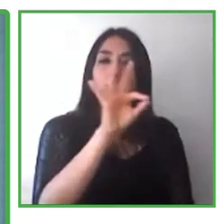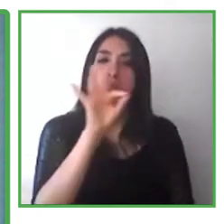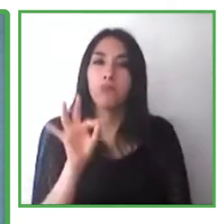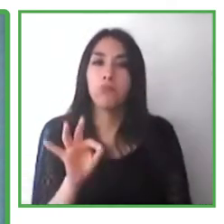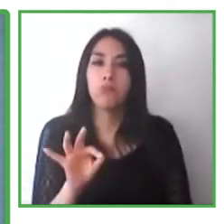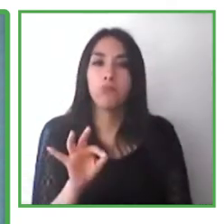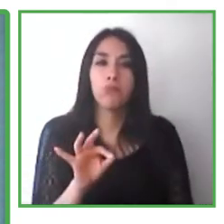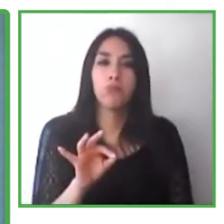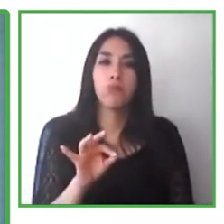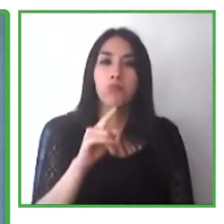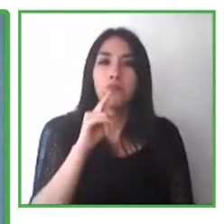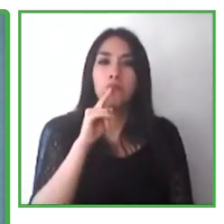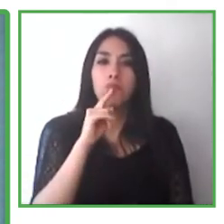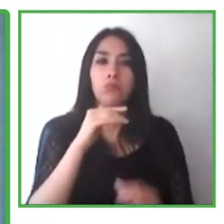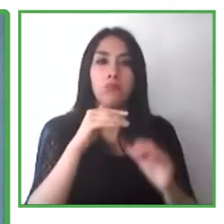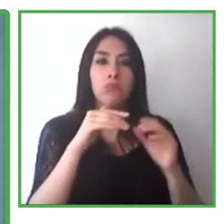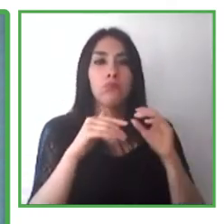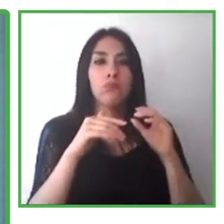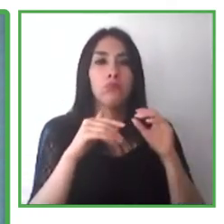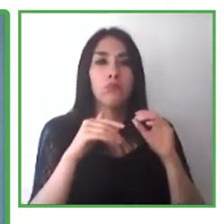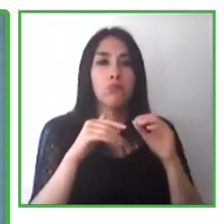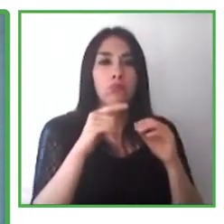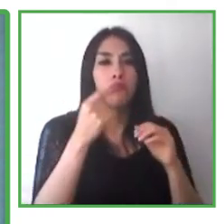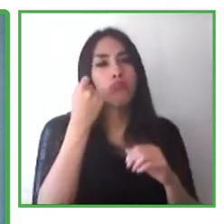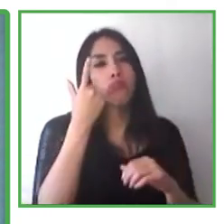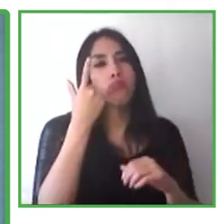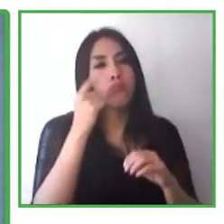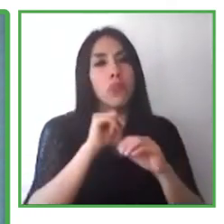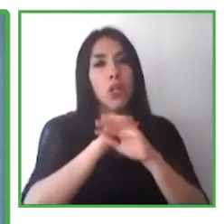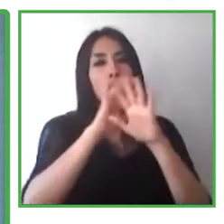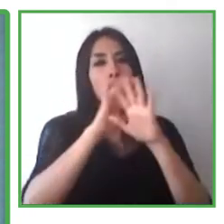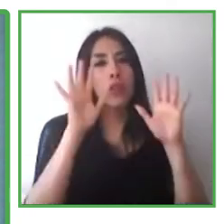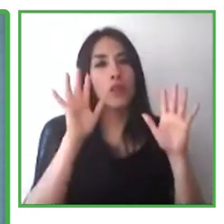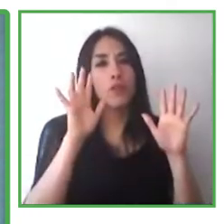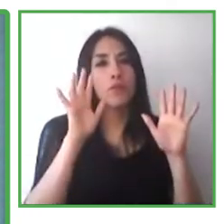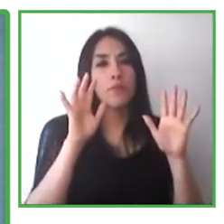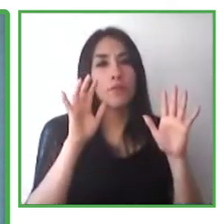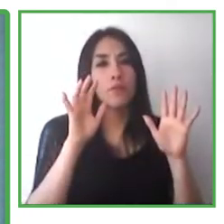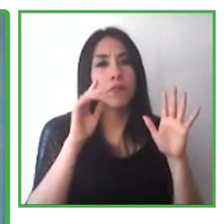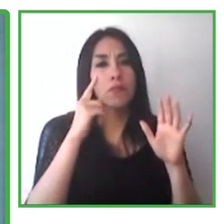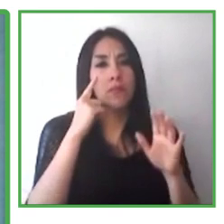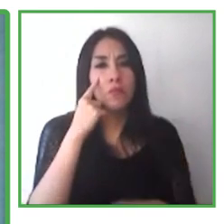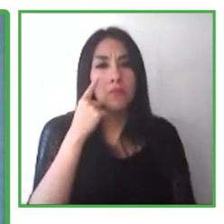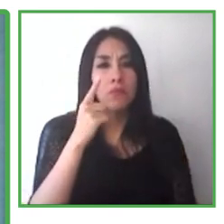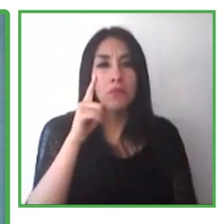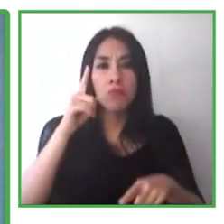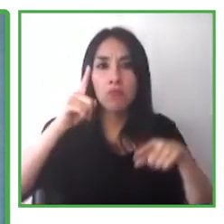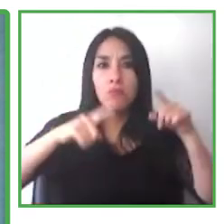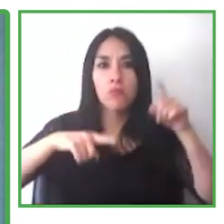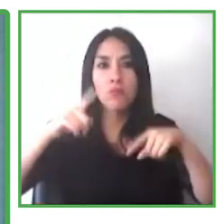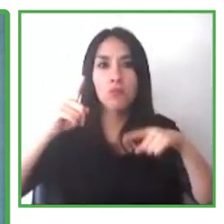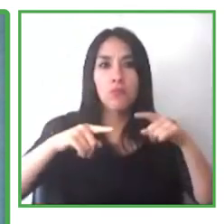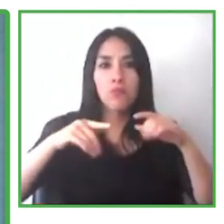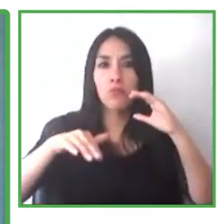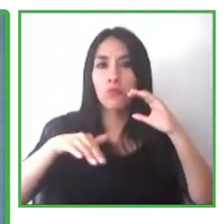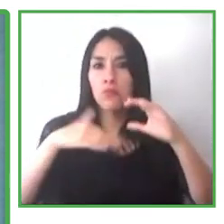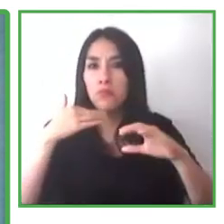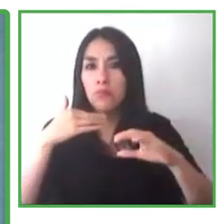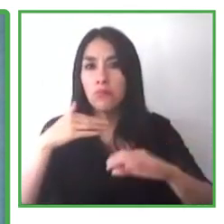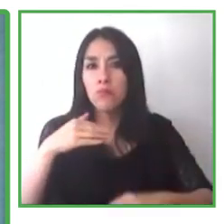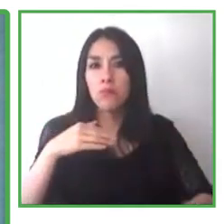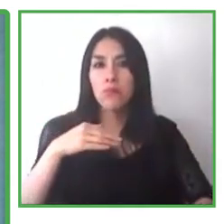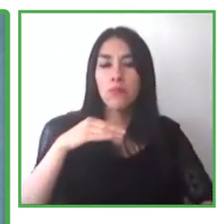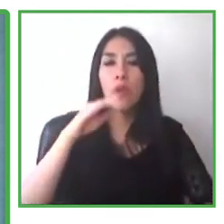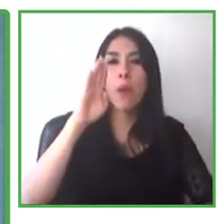or something like that. And we still invite that man or women in order to know